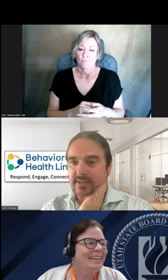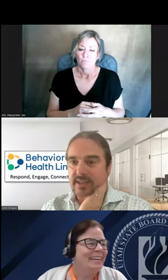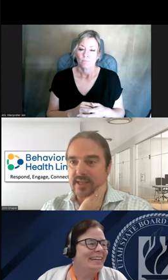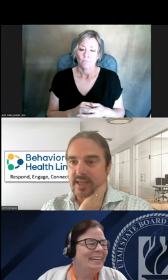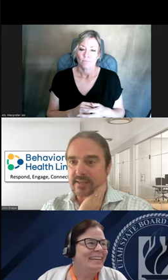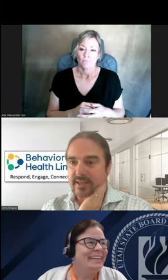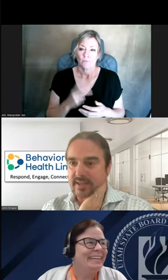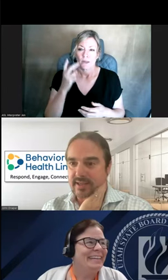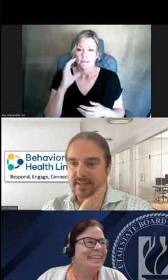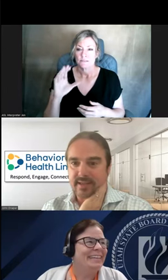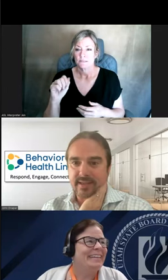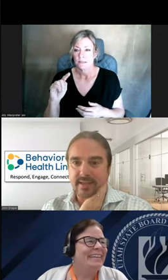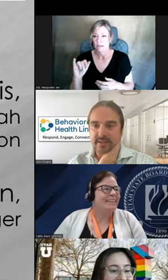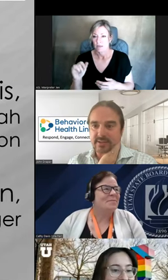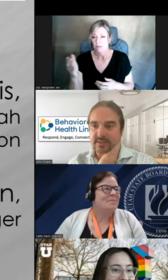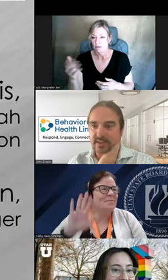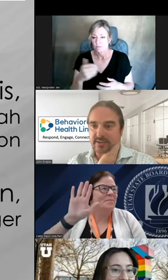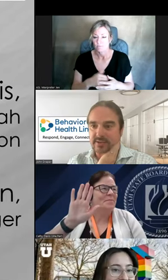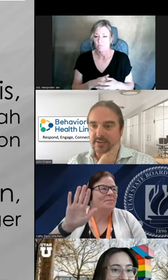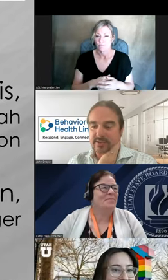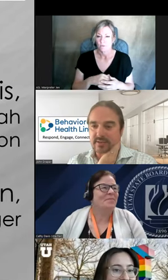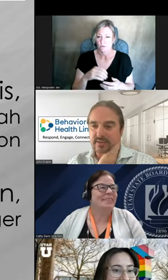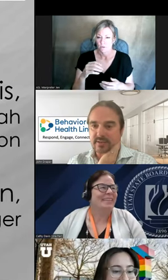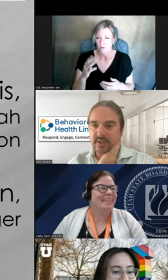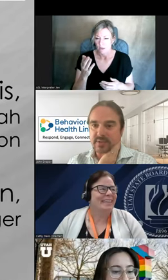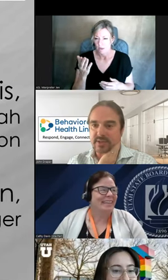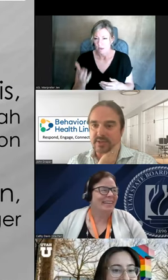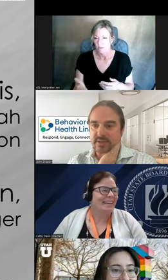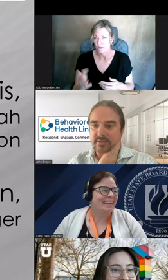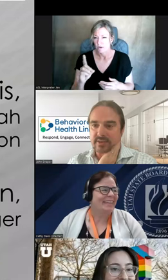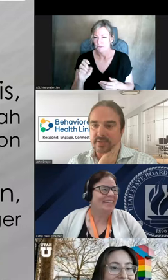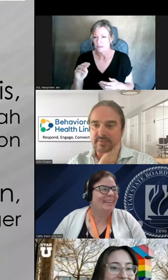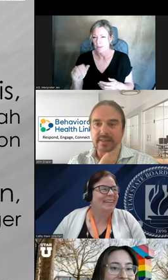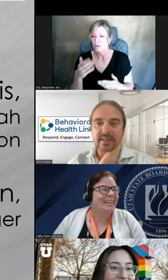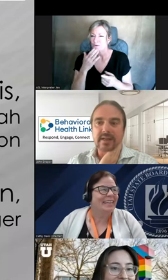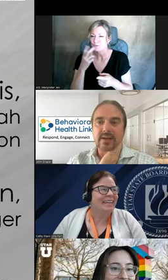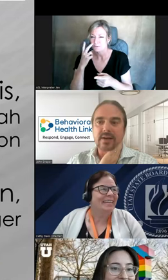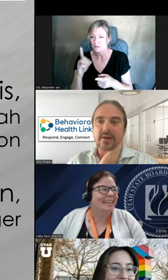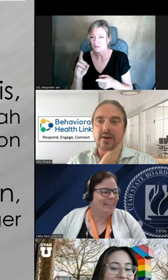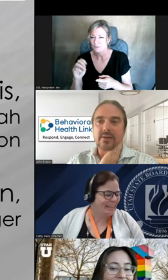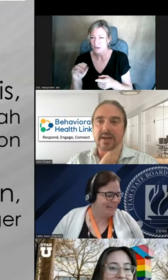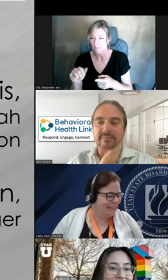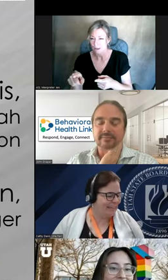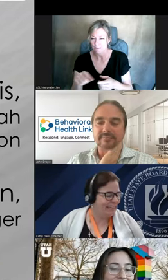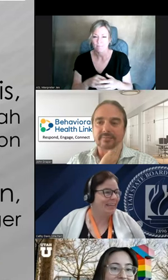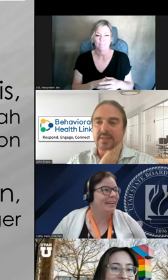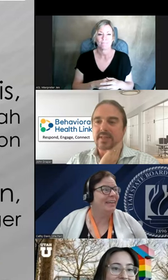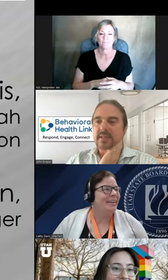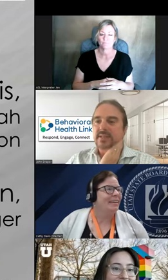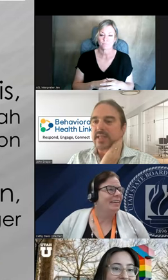I see Kathy, and there's Demma. Good to see you, Demma. All right.